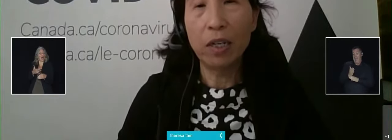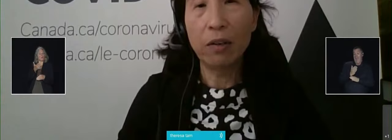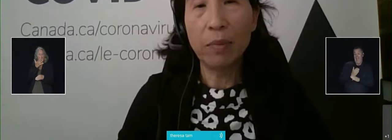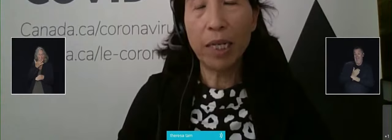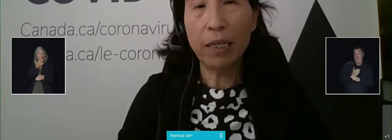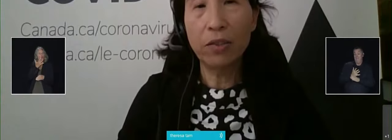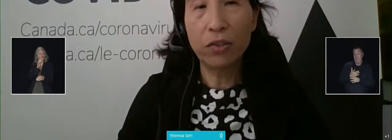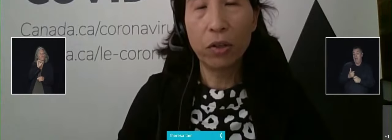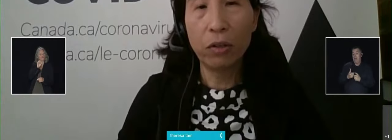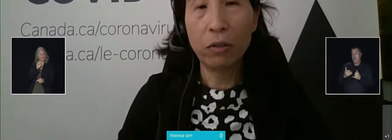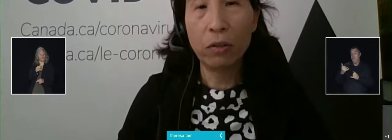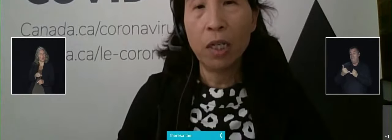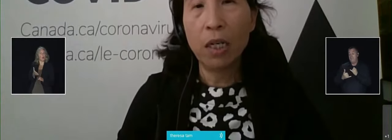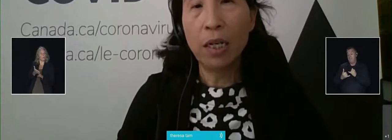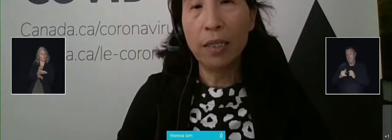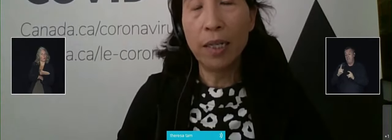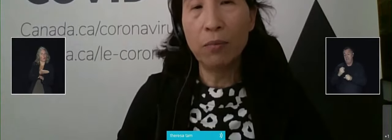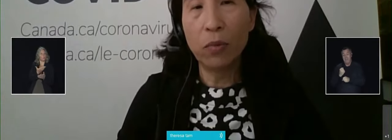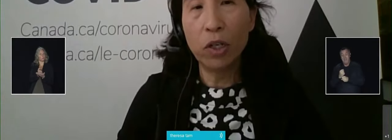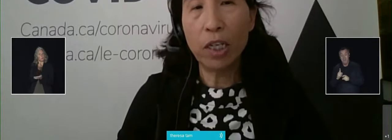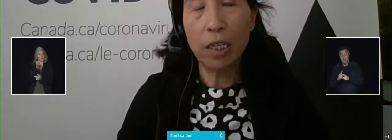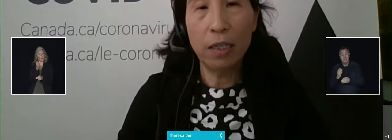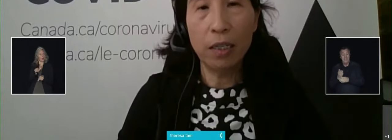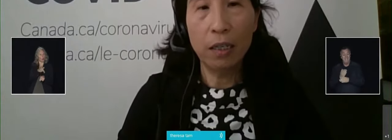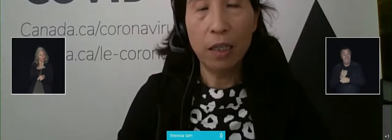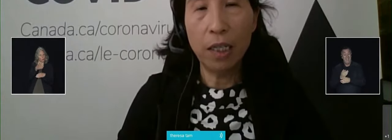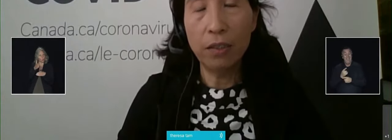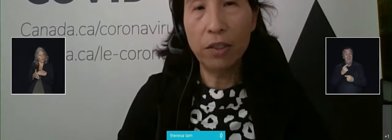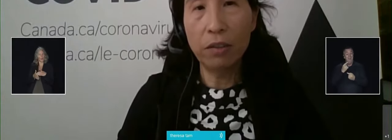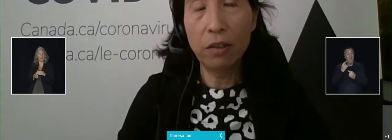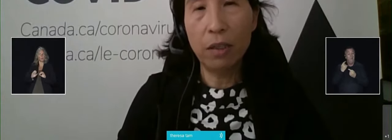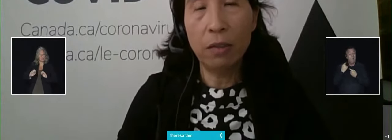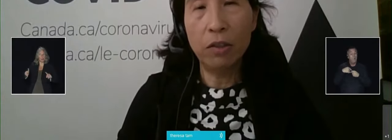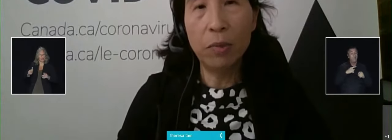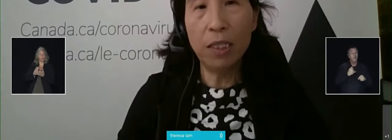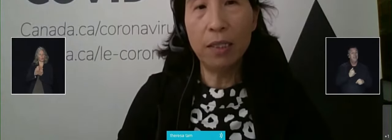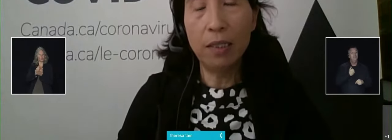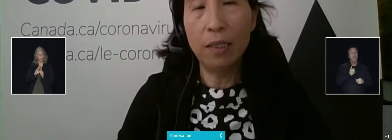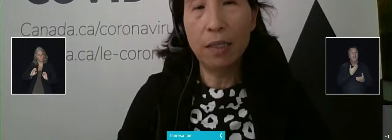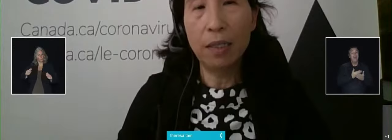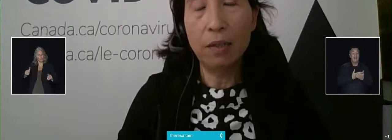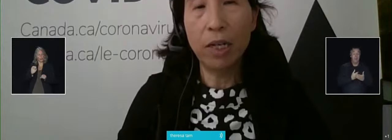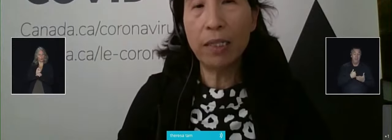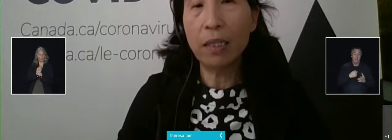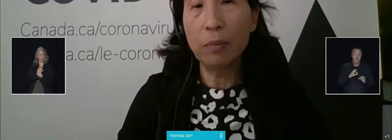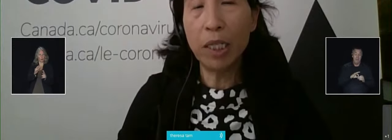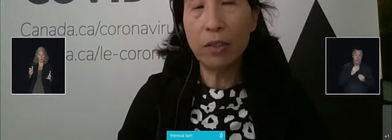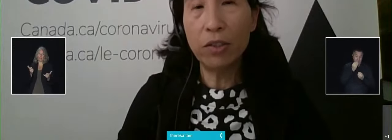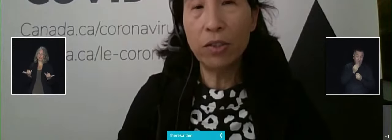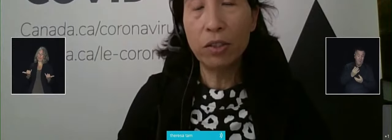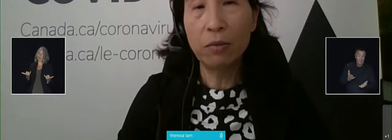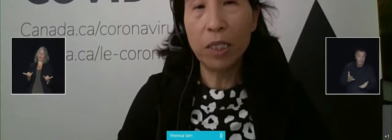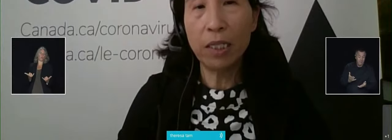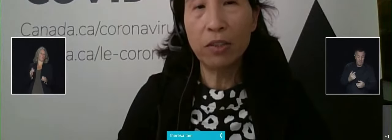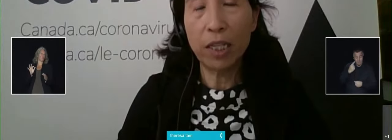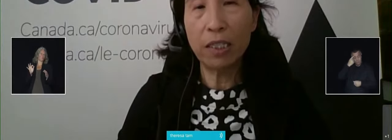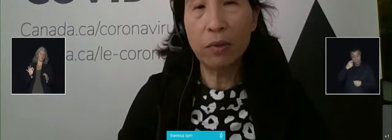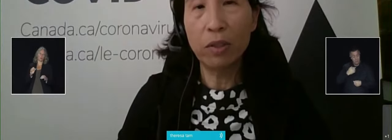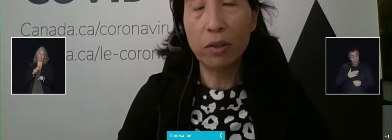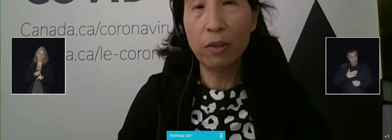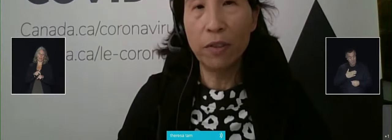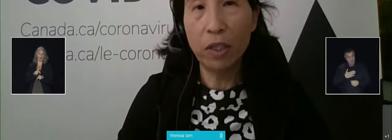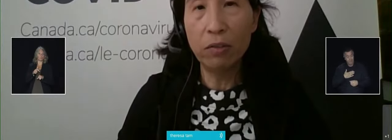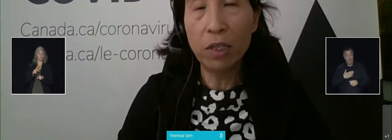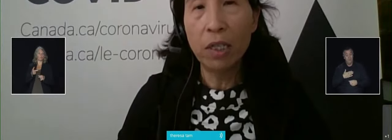people start going back to school and work and other things. So to me, this is a great timing to be